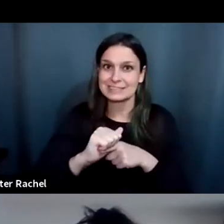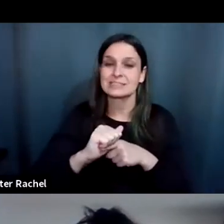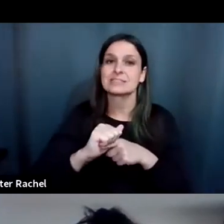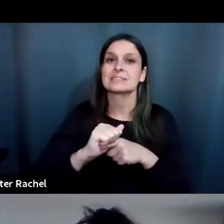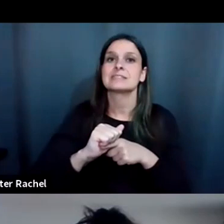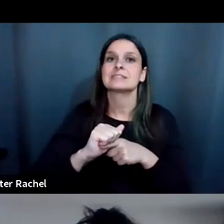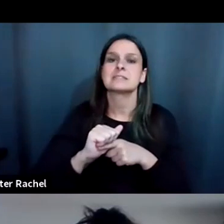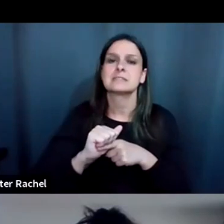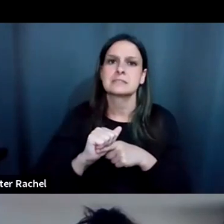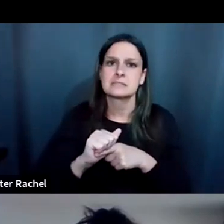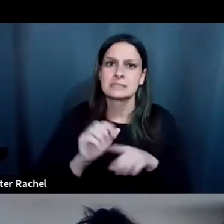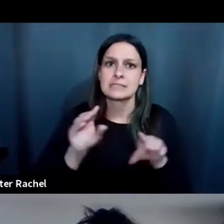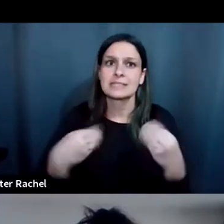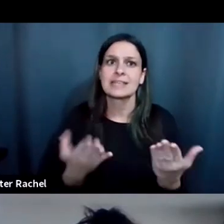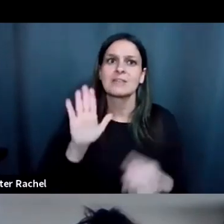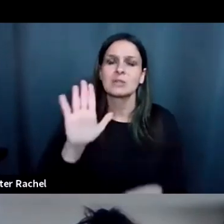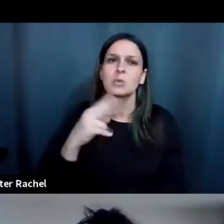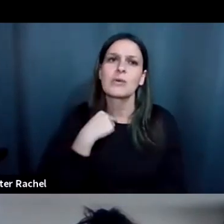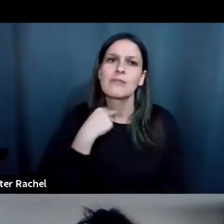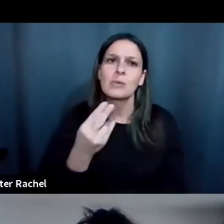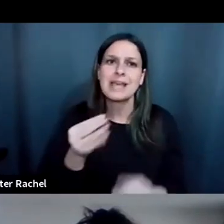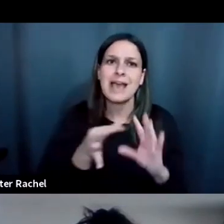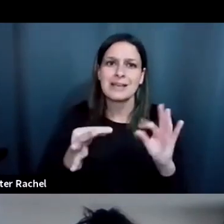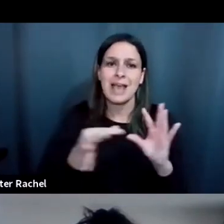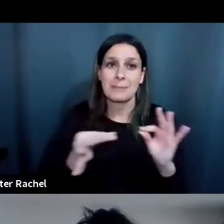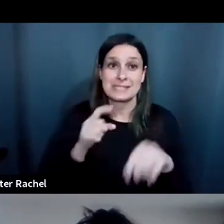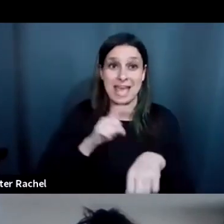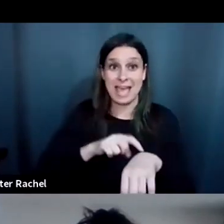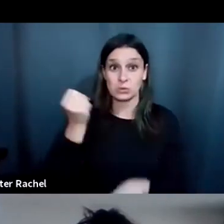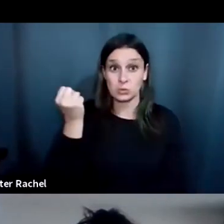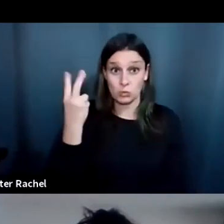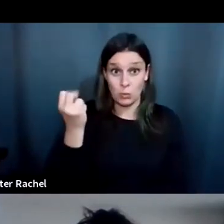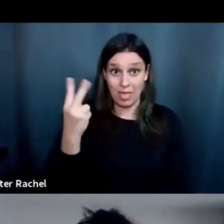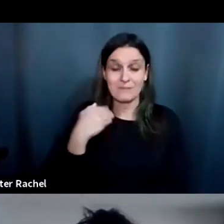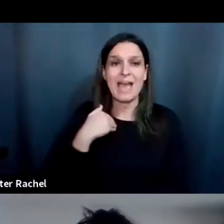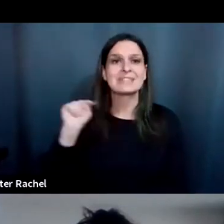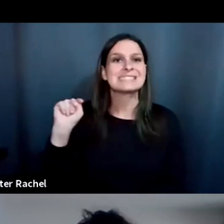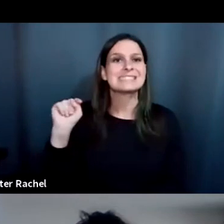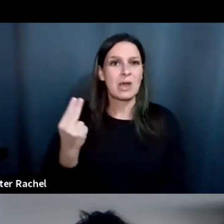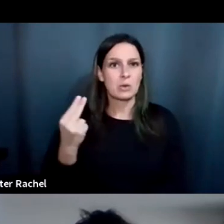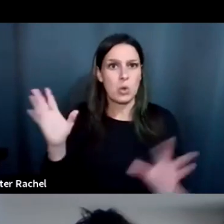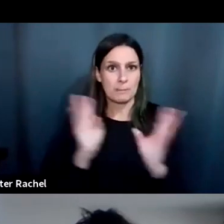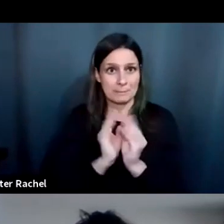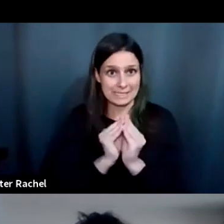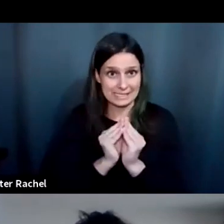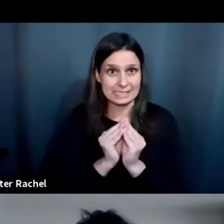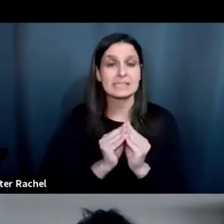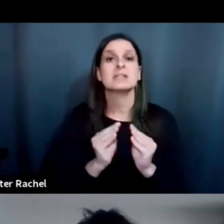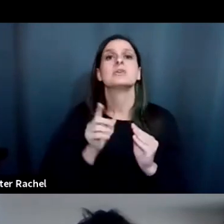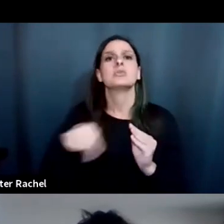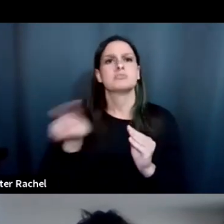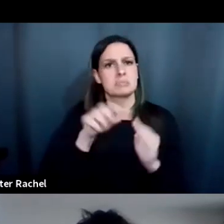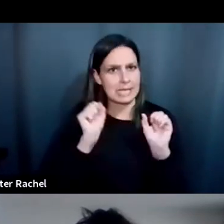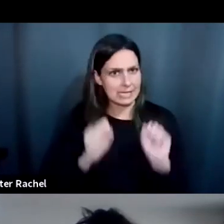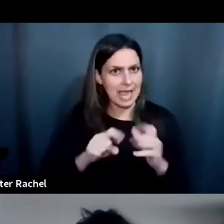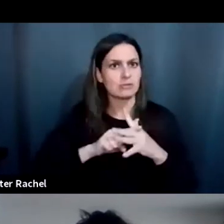you're, uh, giving your voice and comments at 12 o'clock. We are having a town hall where you can begin